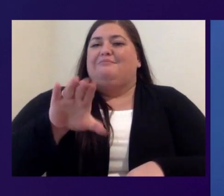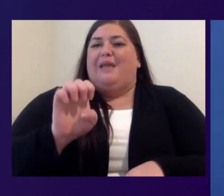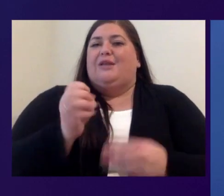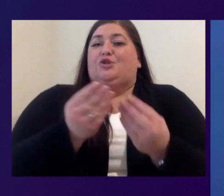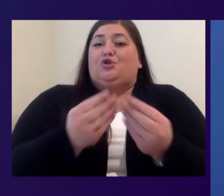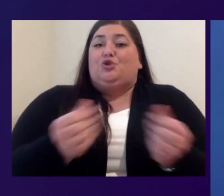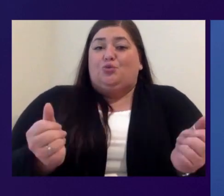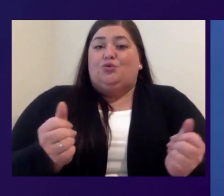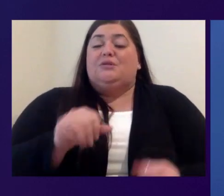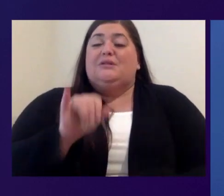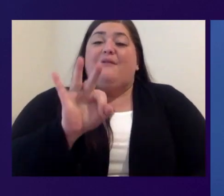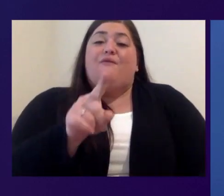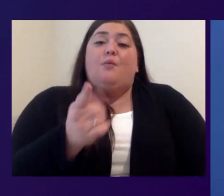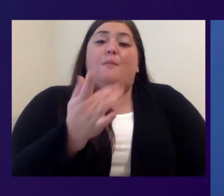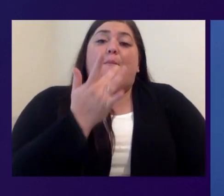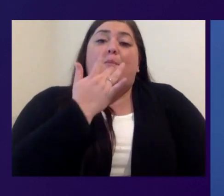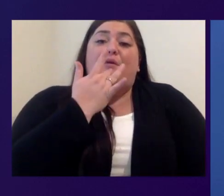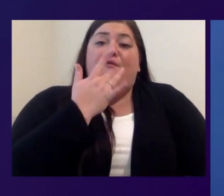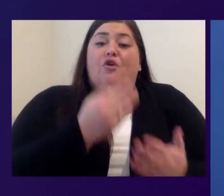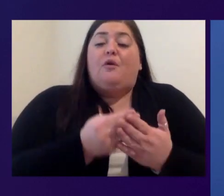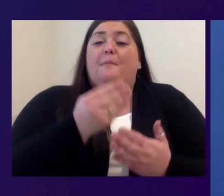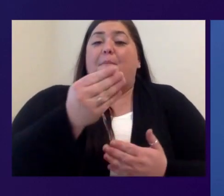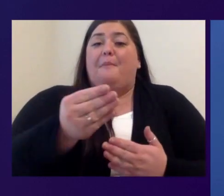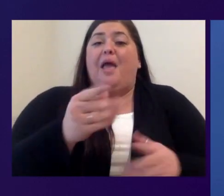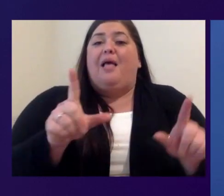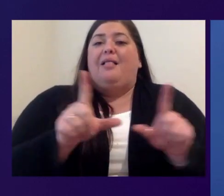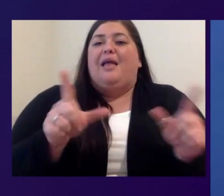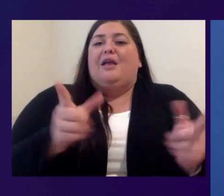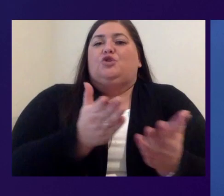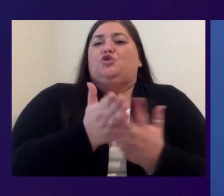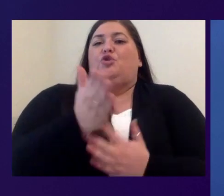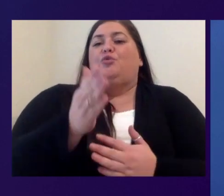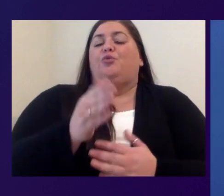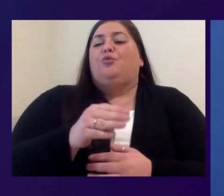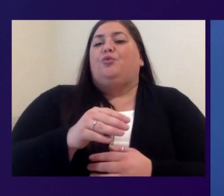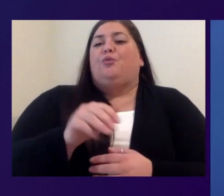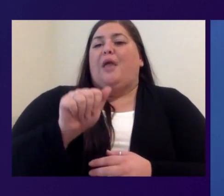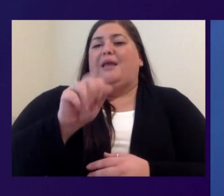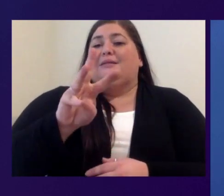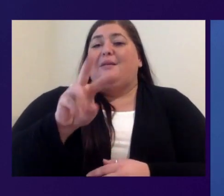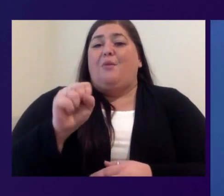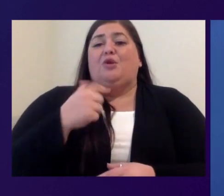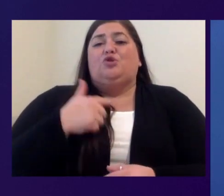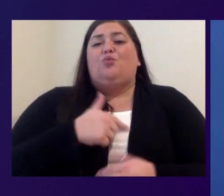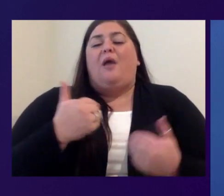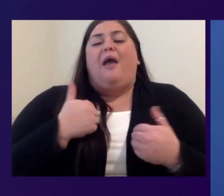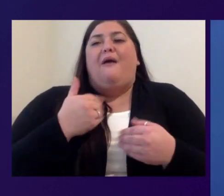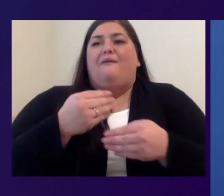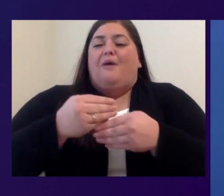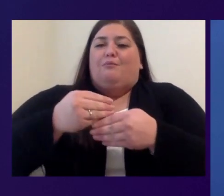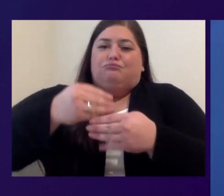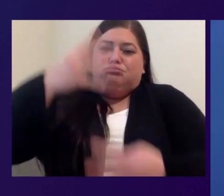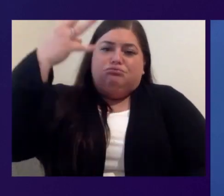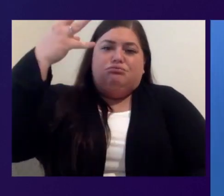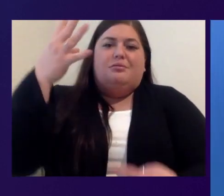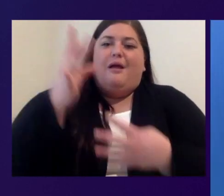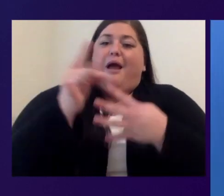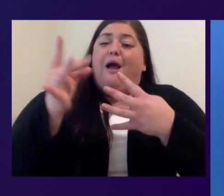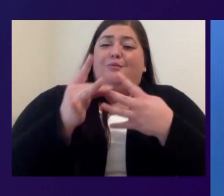purchase an Office license from AWS, we offer a number of bundled options with our WorkSpaces services.